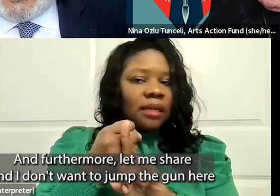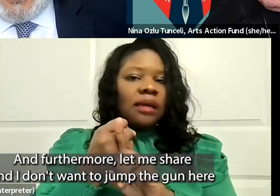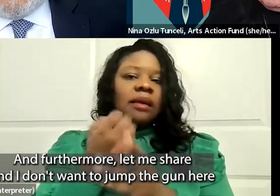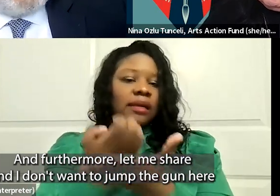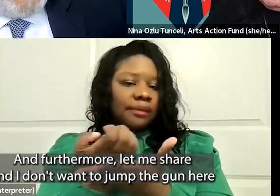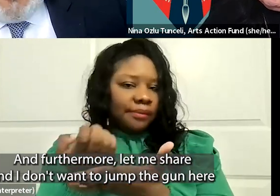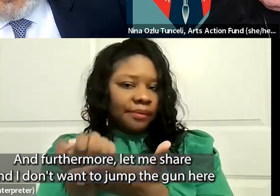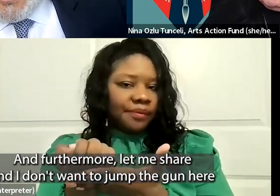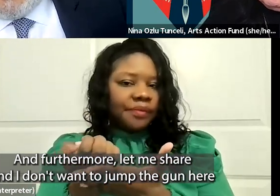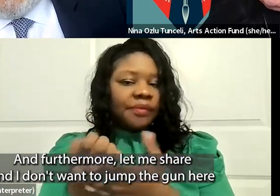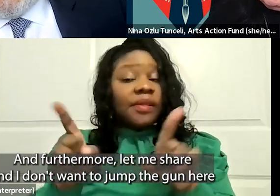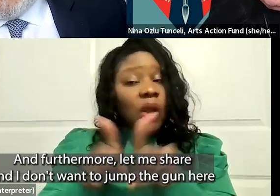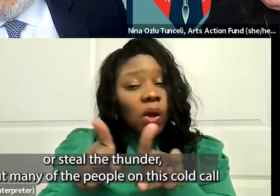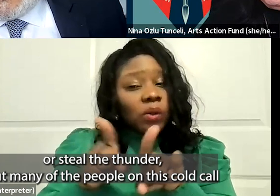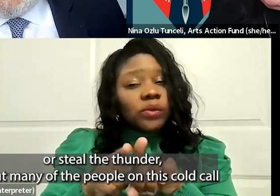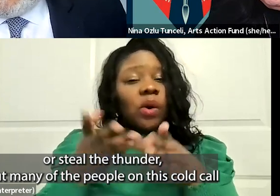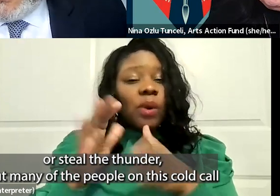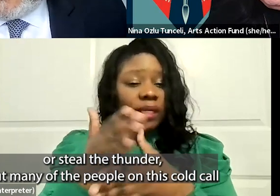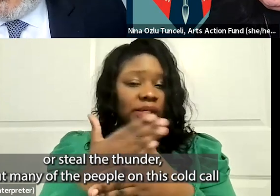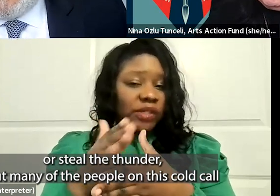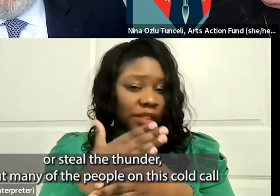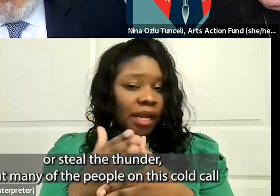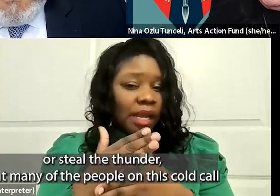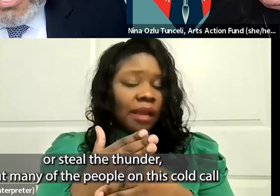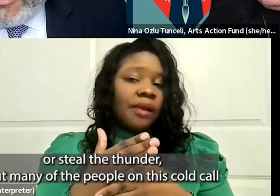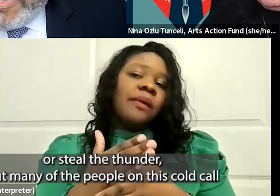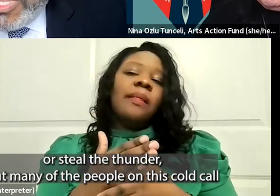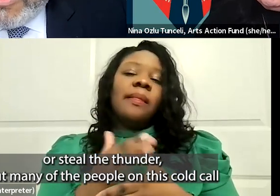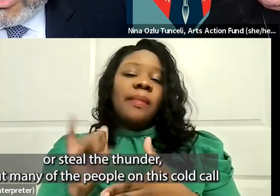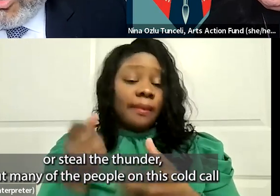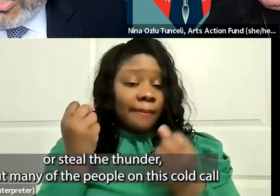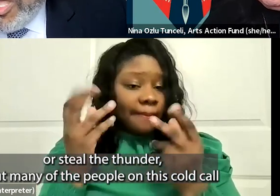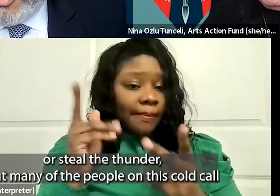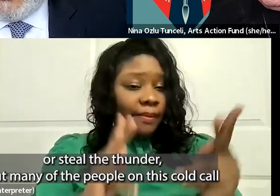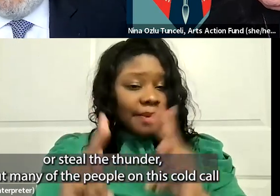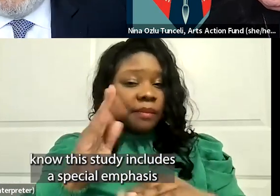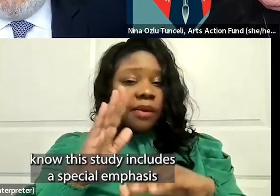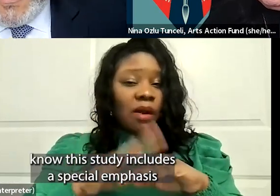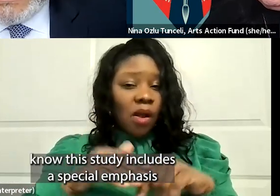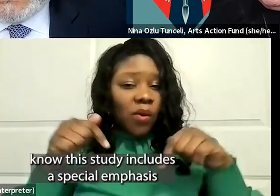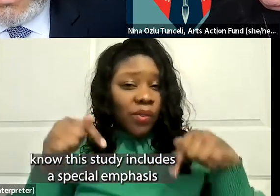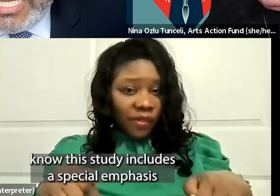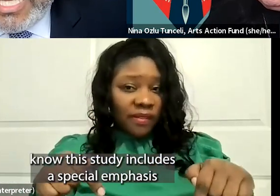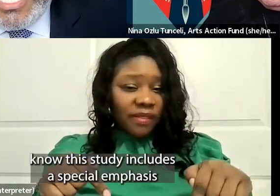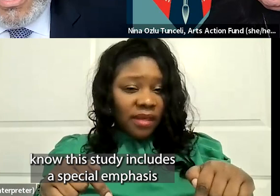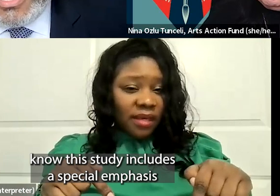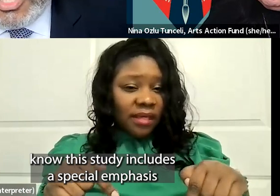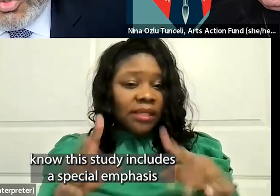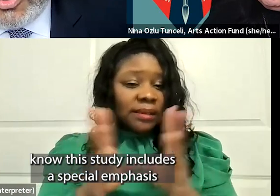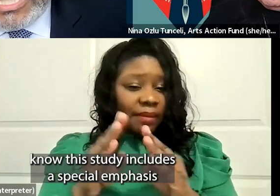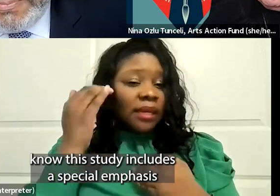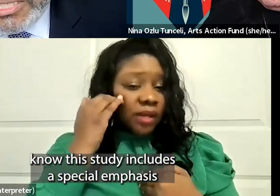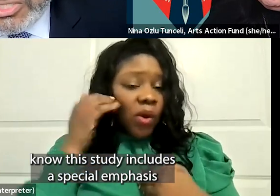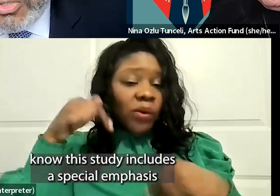and I don't want to jump the gun here or steal the thunder, but many of the people on this call know this study